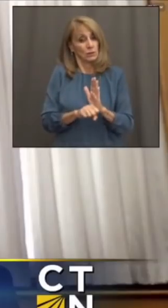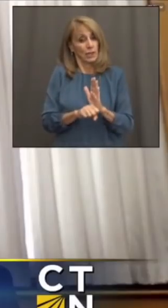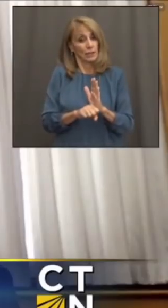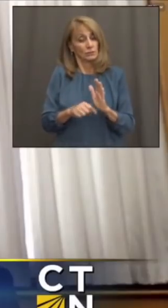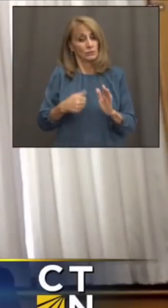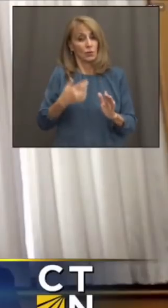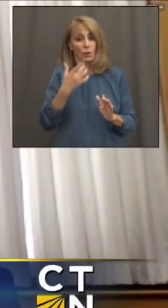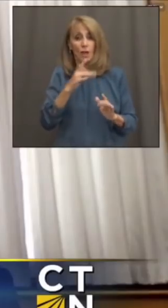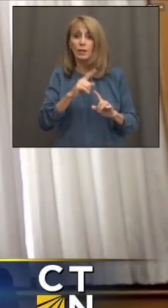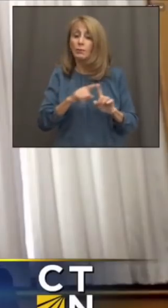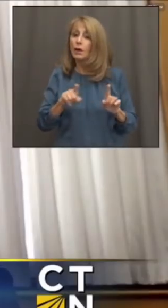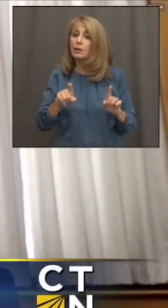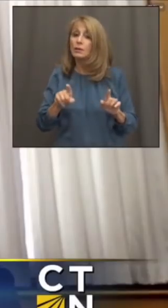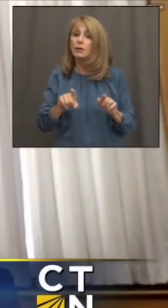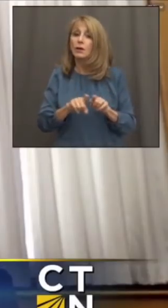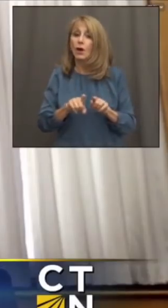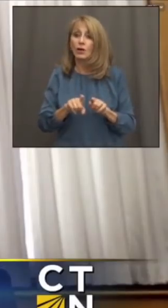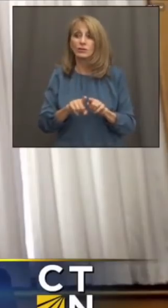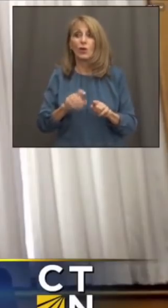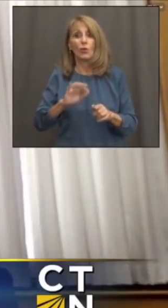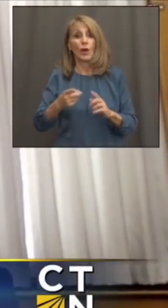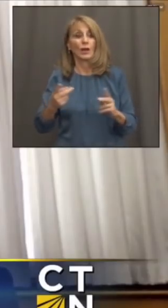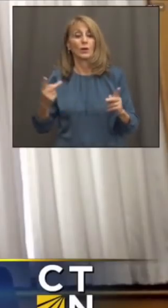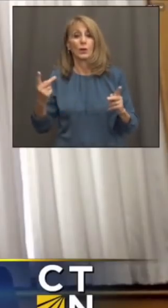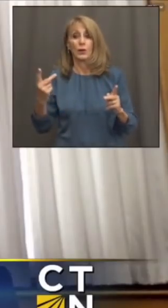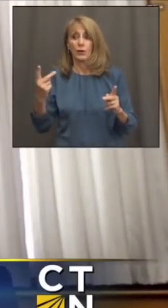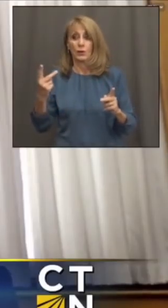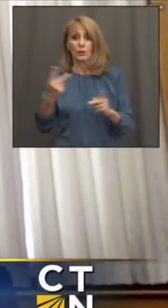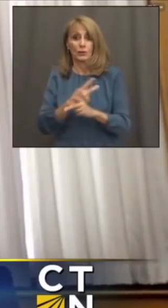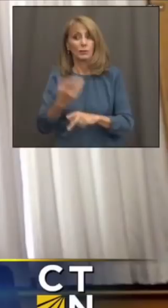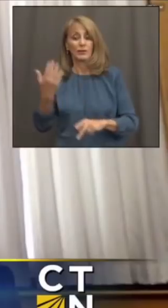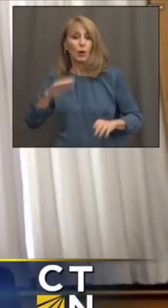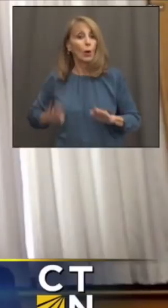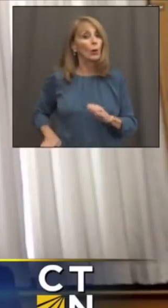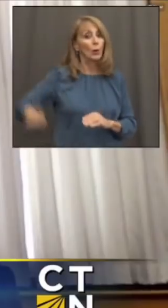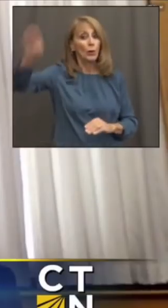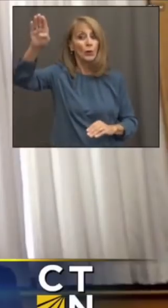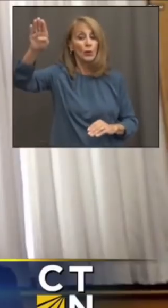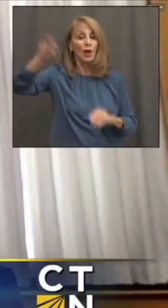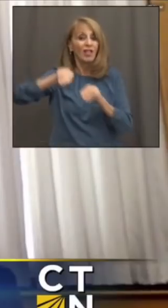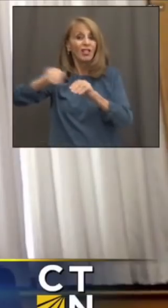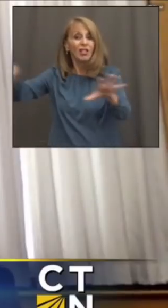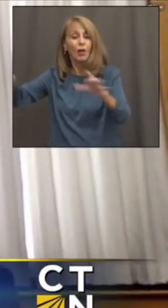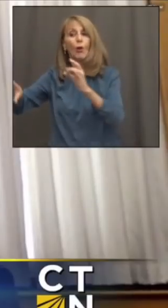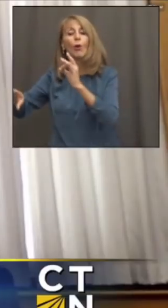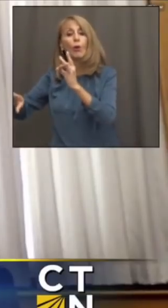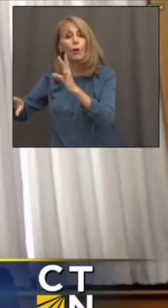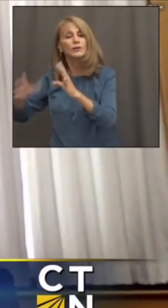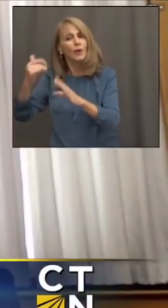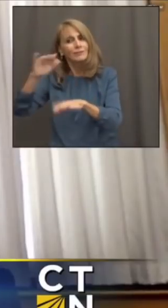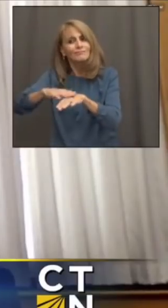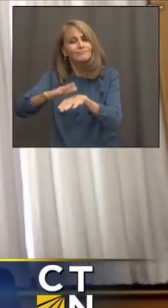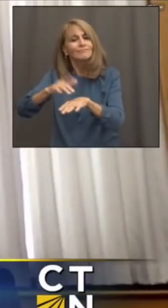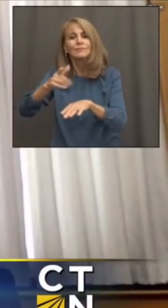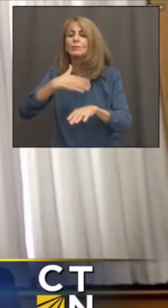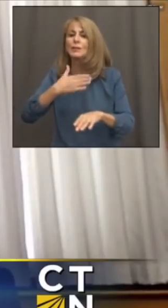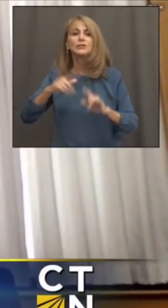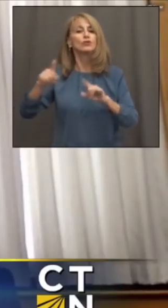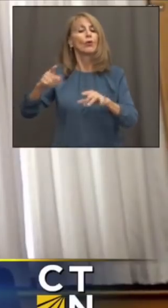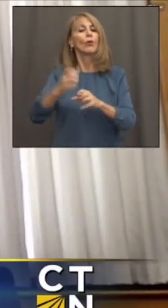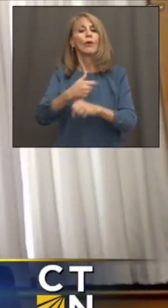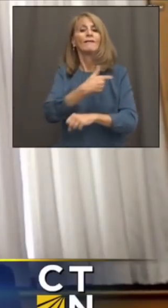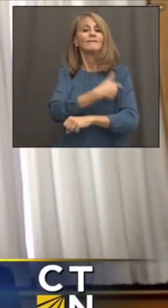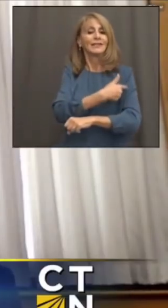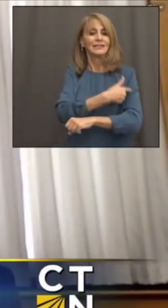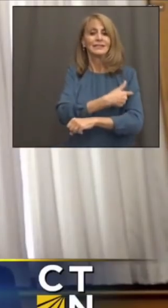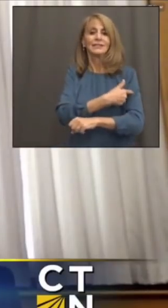the board. But you also take the risks when it's going in the other direction, which is why it's so important that everyone who hasn't yet been vaccinated, you know, get that opportunity